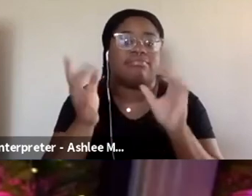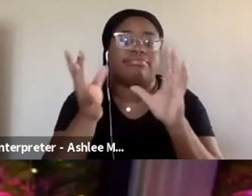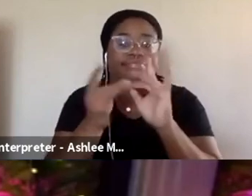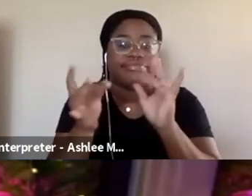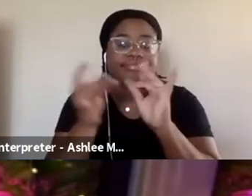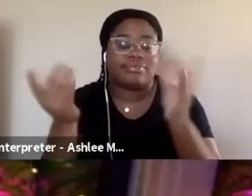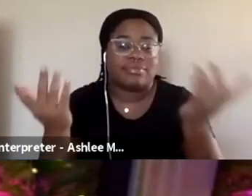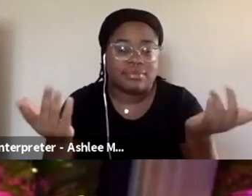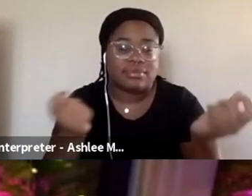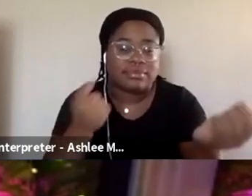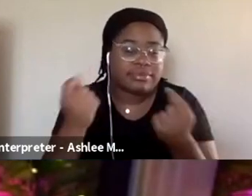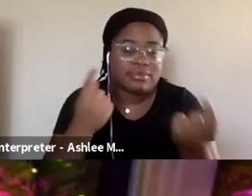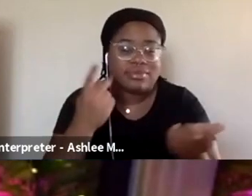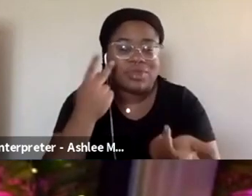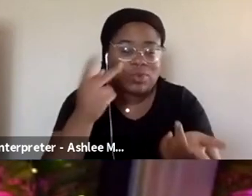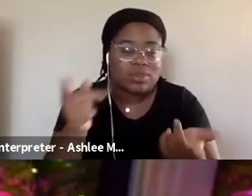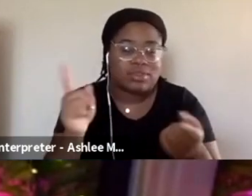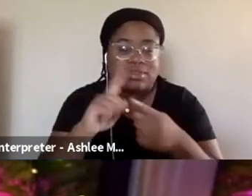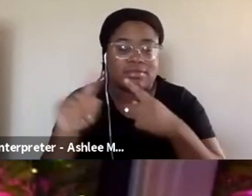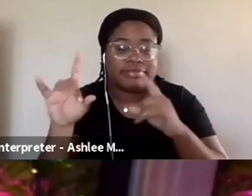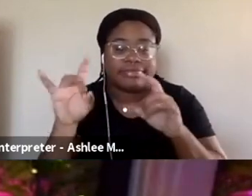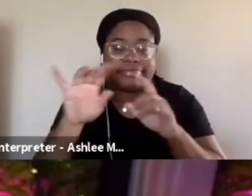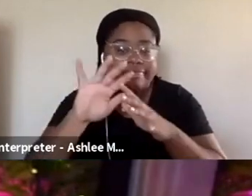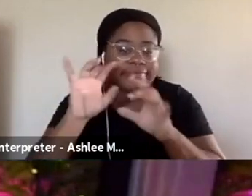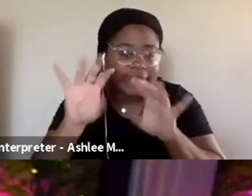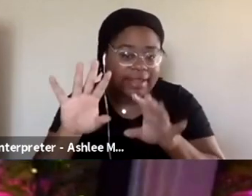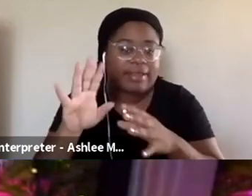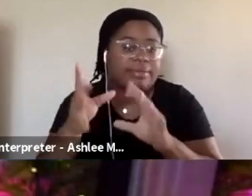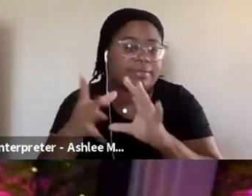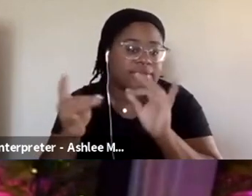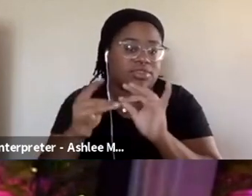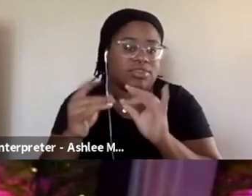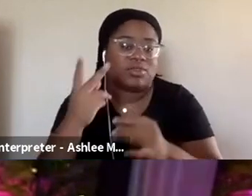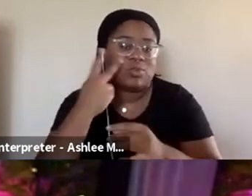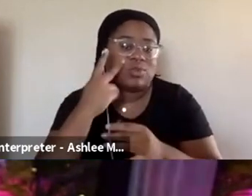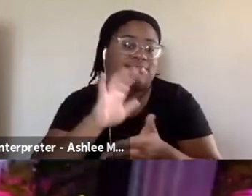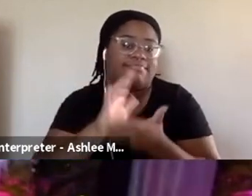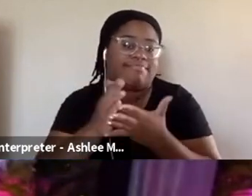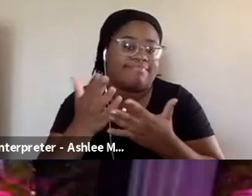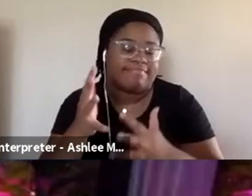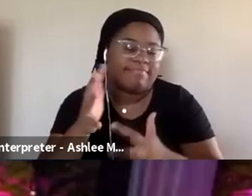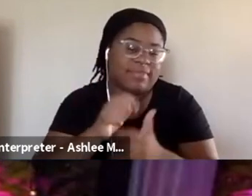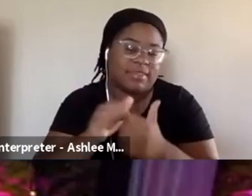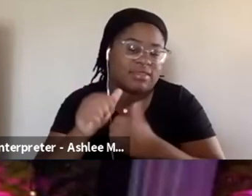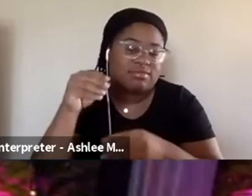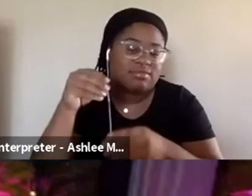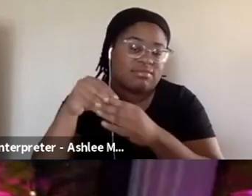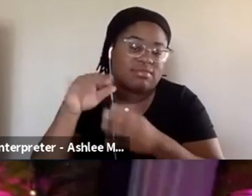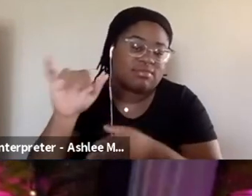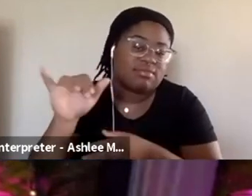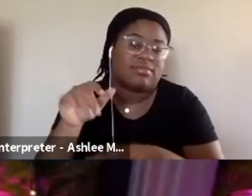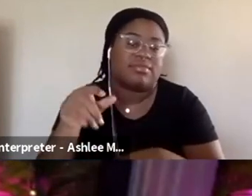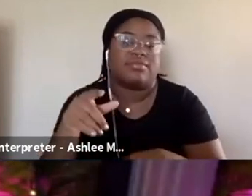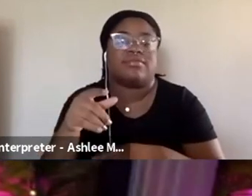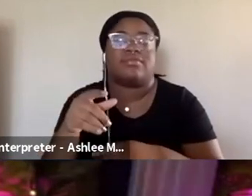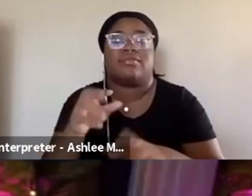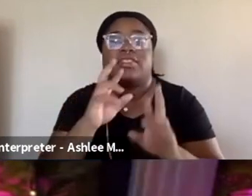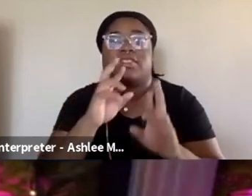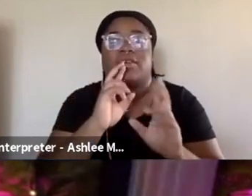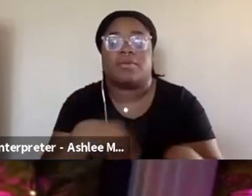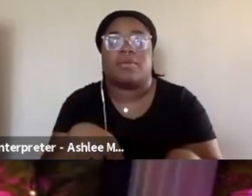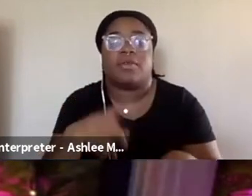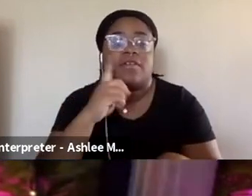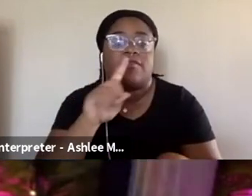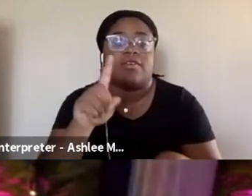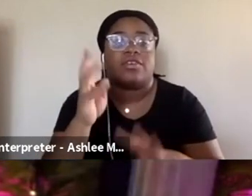And you end up with, you know, a whole mess and you're in the in the in the like reporting for your stream.